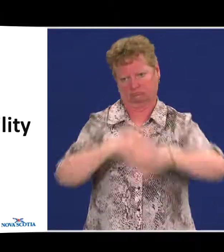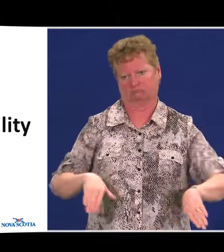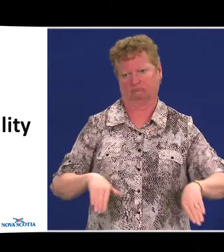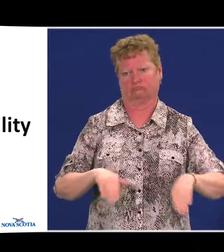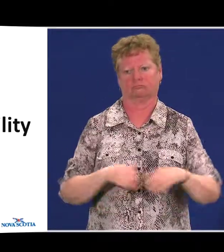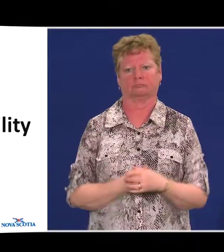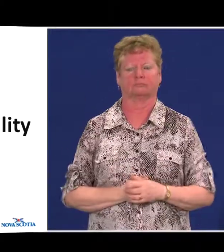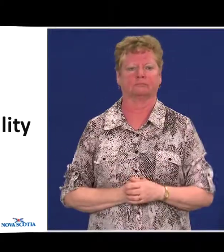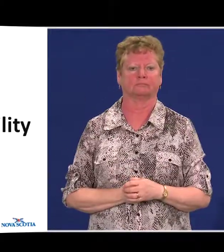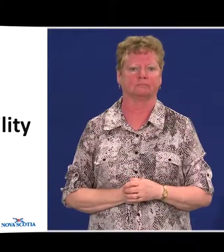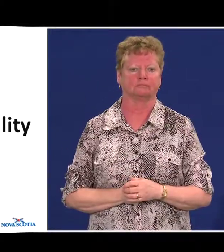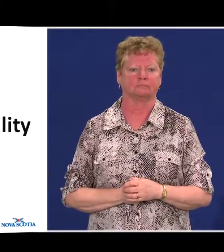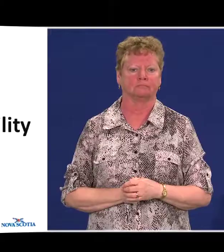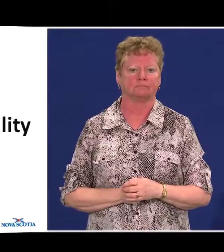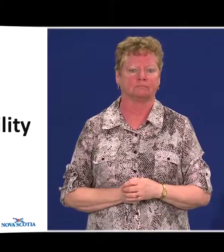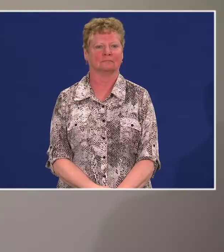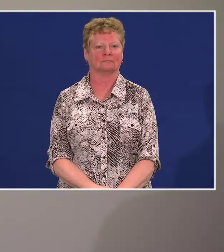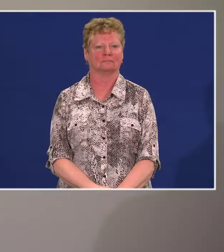removing it.